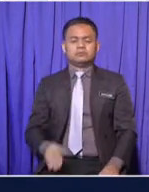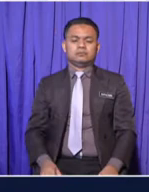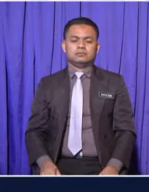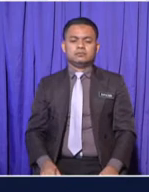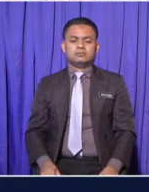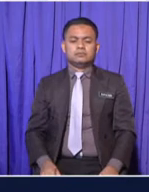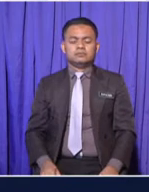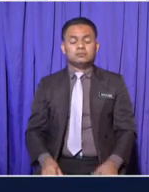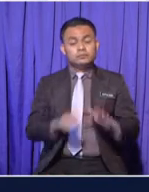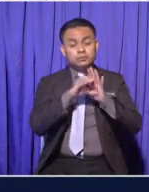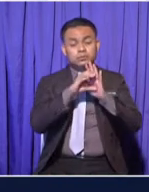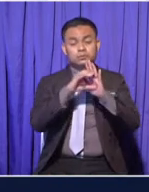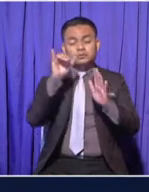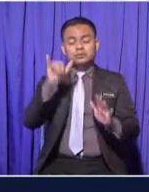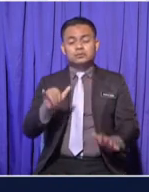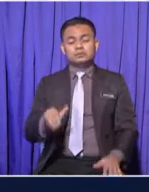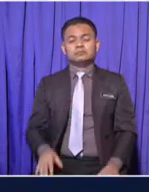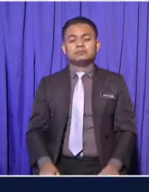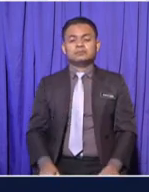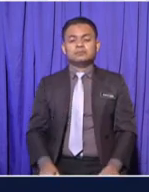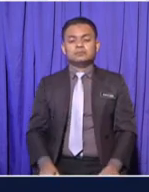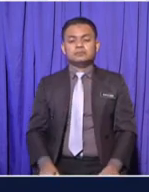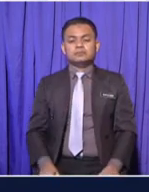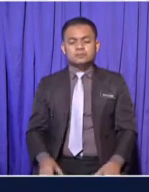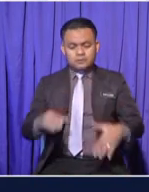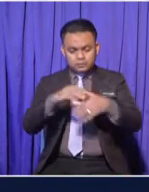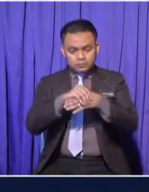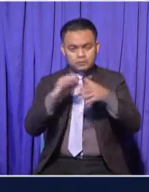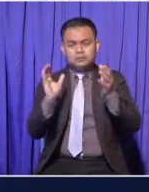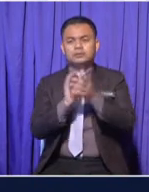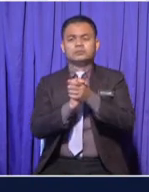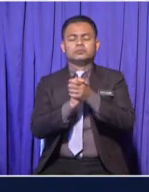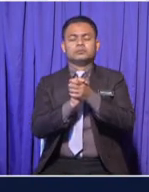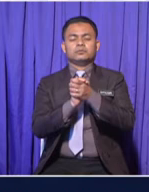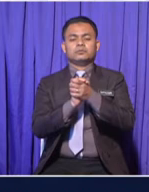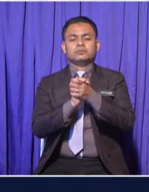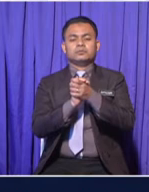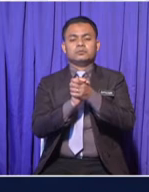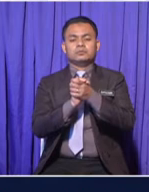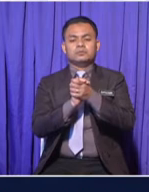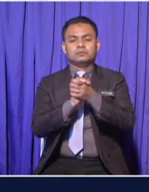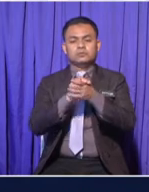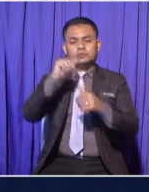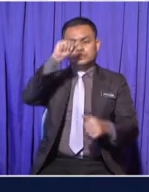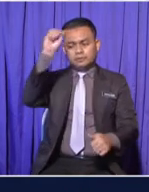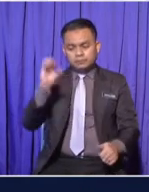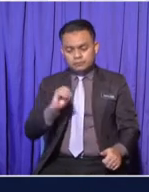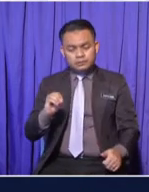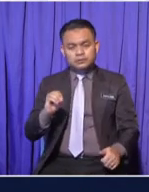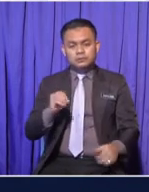Example of mixed marriages Are African-American families